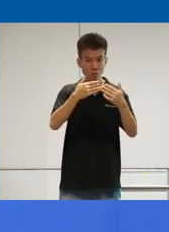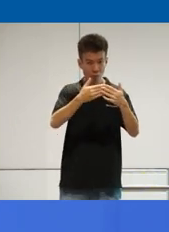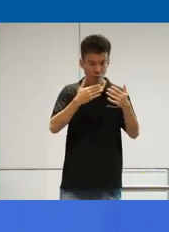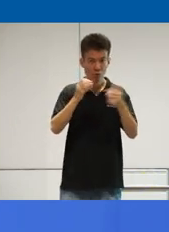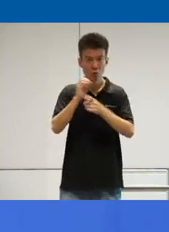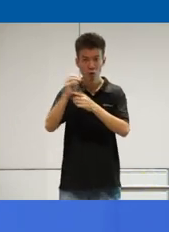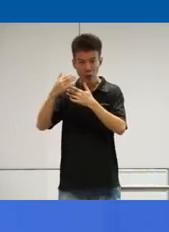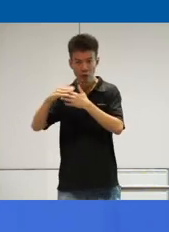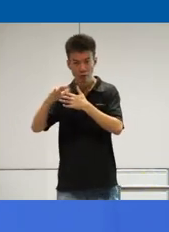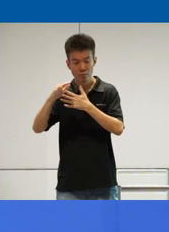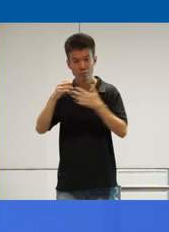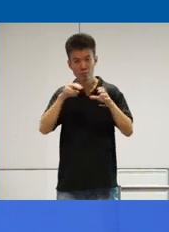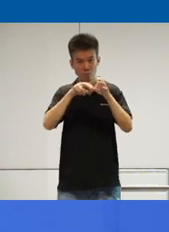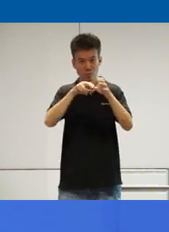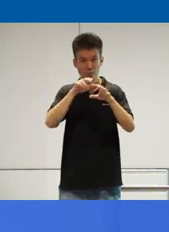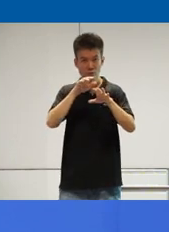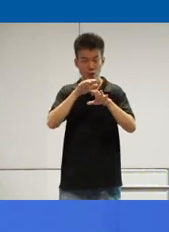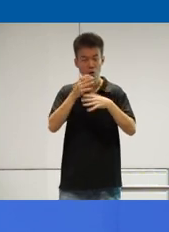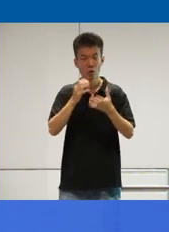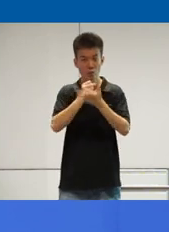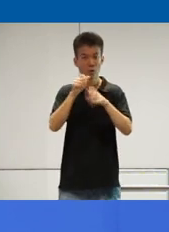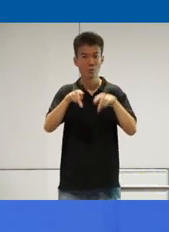after riding on our vehicle.